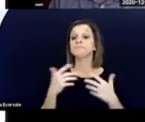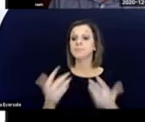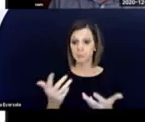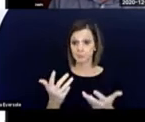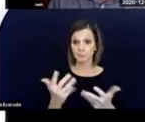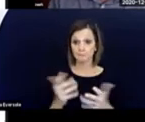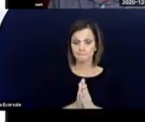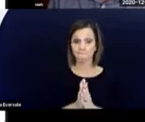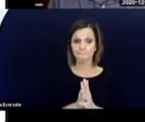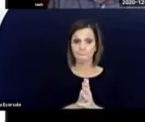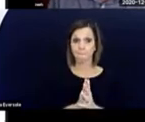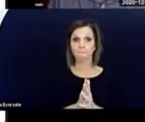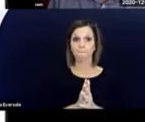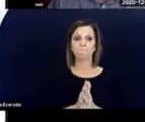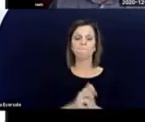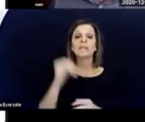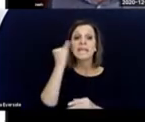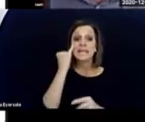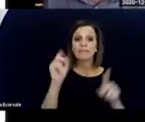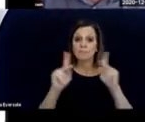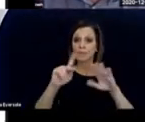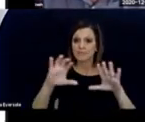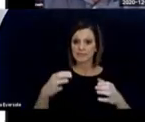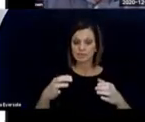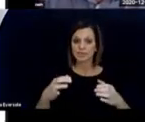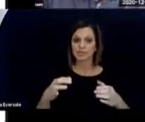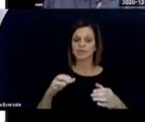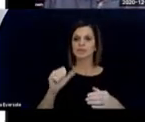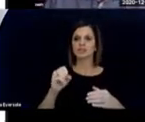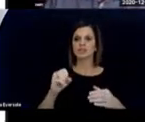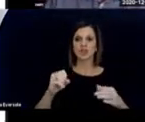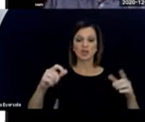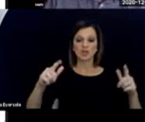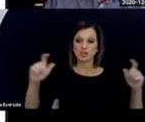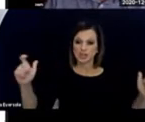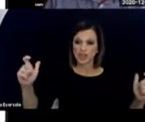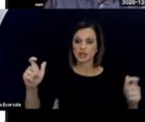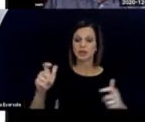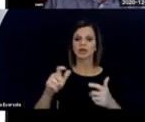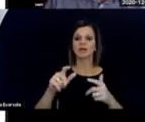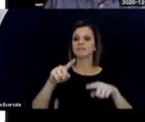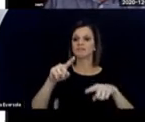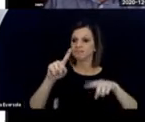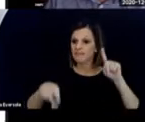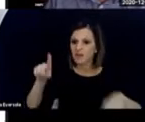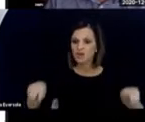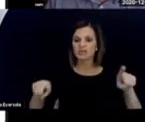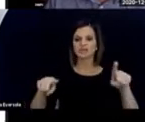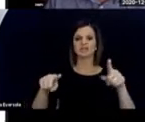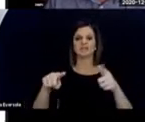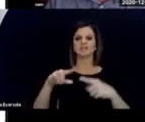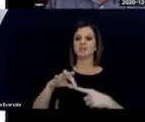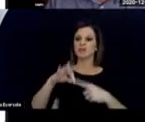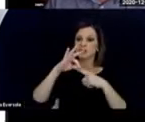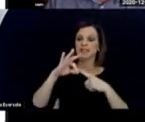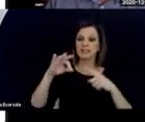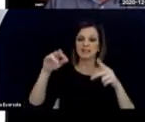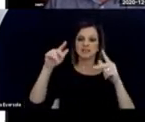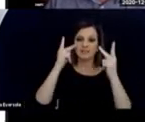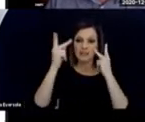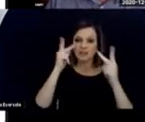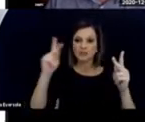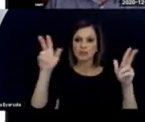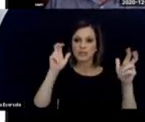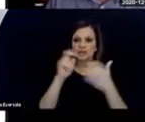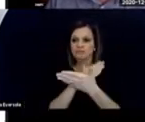Um, so if, if, the population is so big and so diverse, and if each